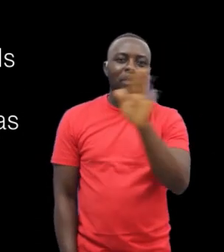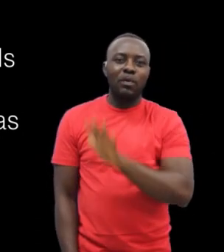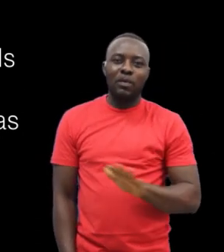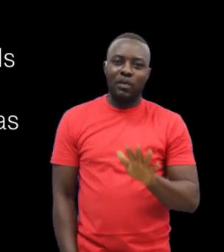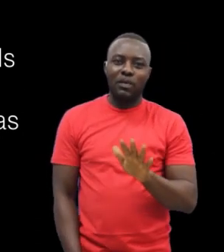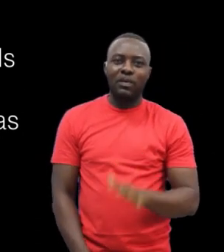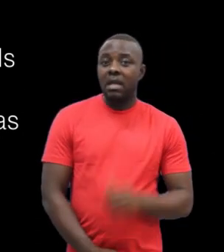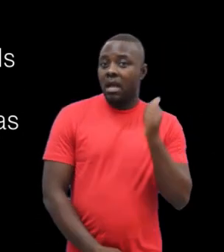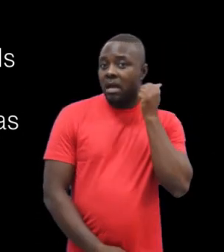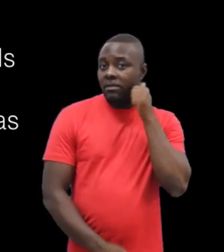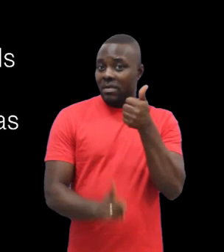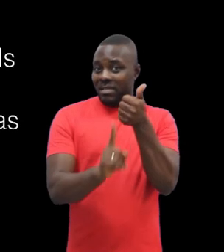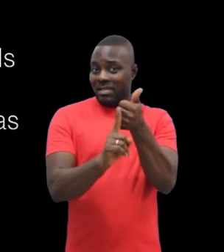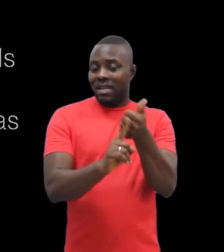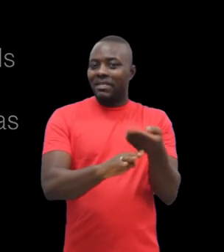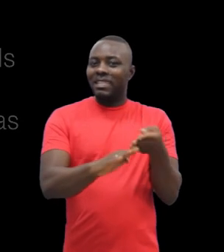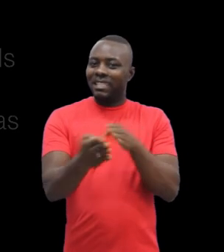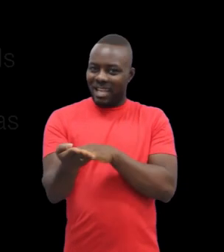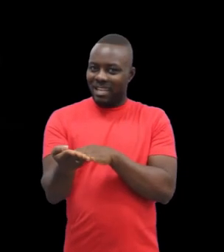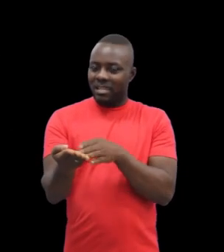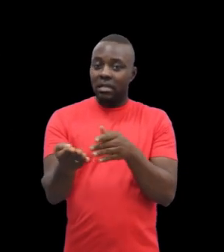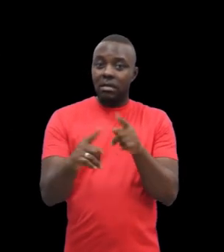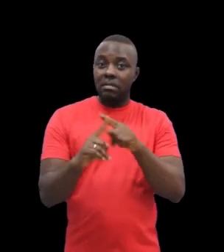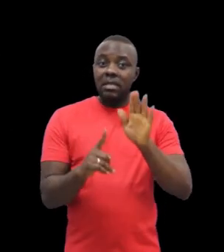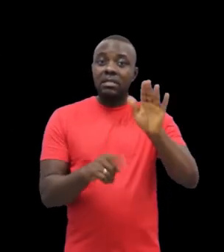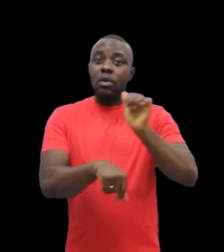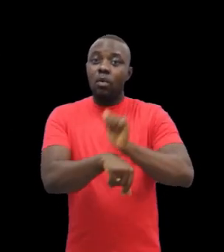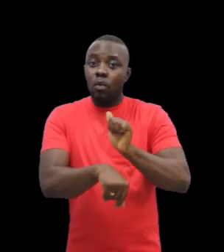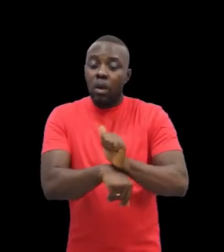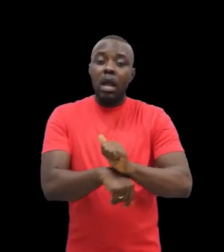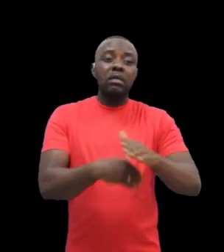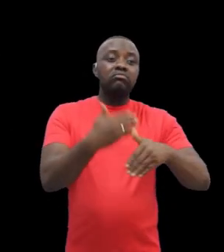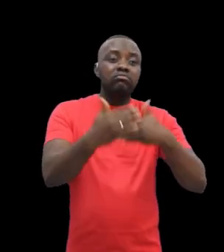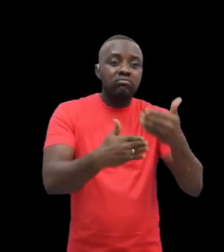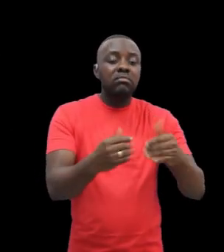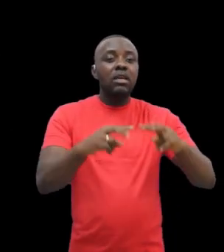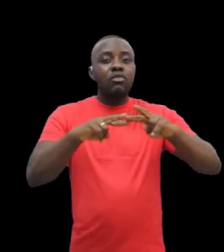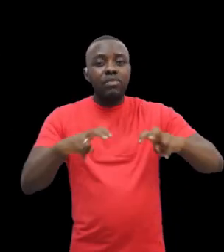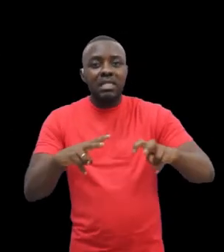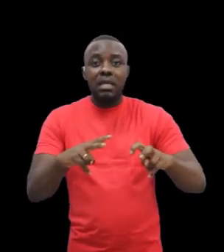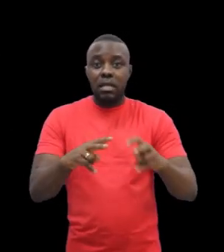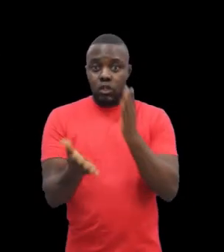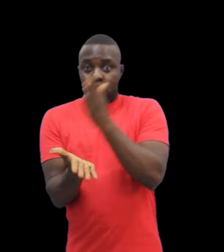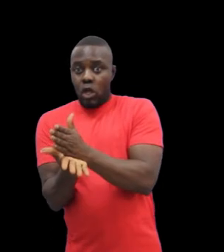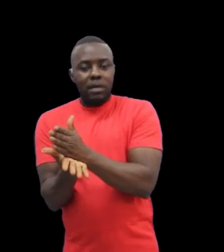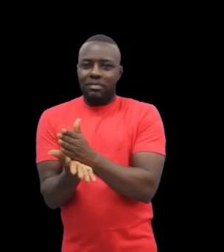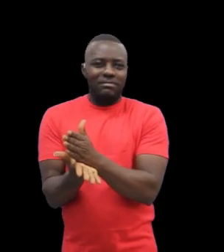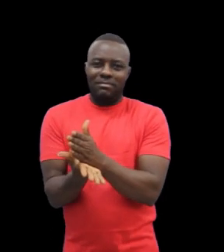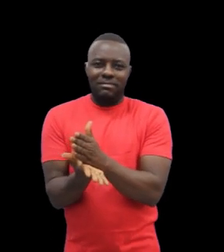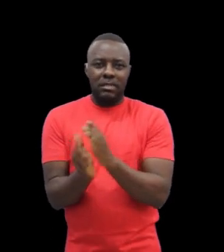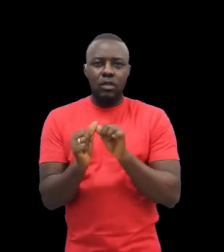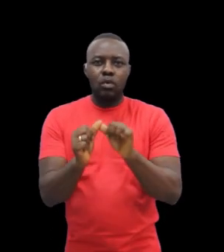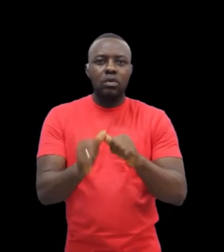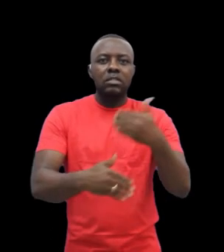coming to Africa for use. Though Foster passed on in 1987, 30 years after his arrival in Ghana, the legacy